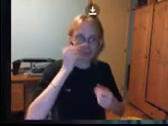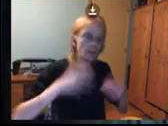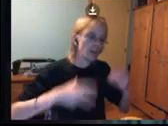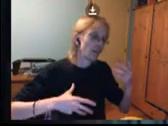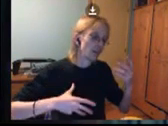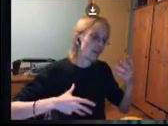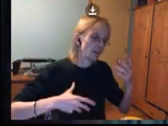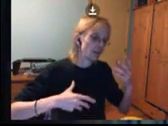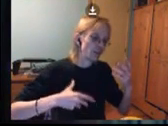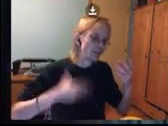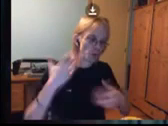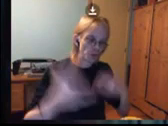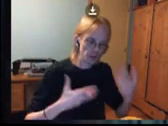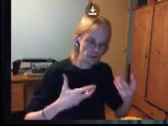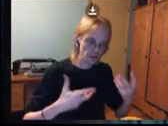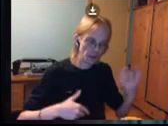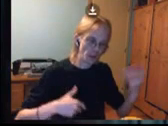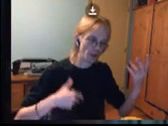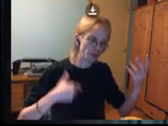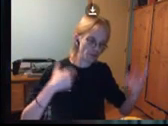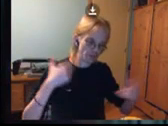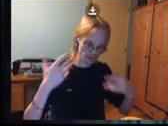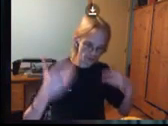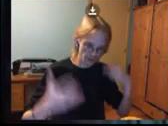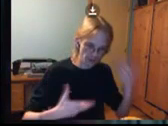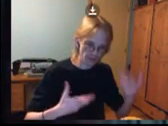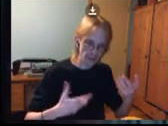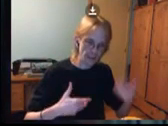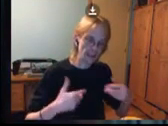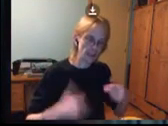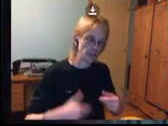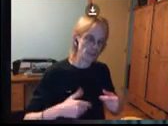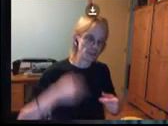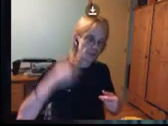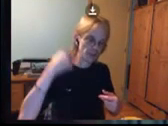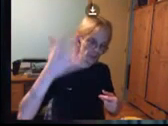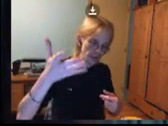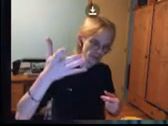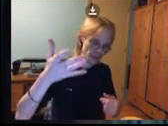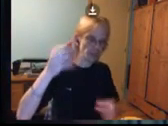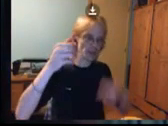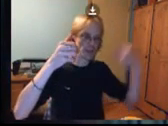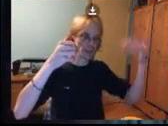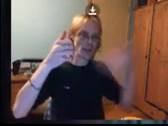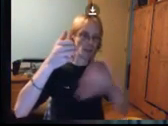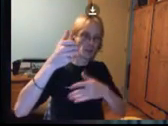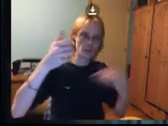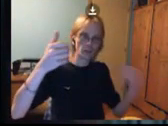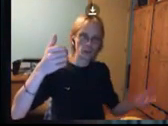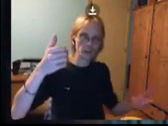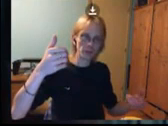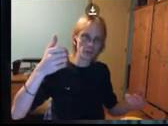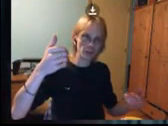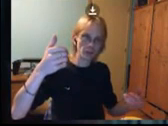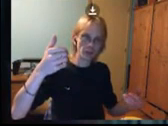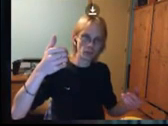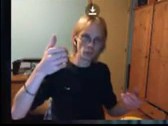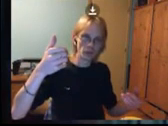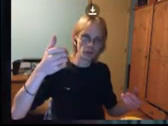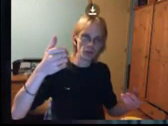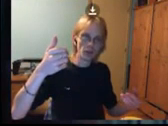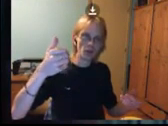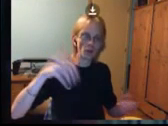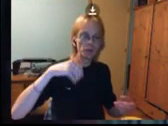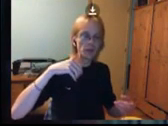have four streams of different data and you can actually see the video and see how it's composed in the other